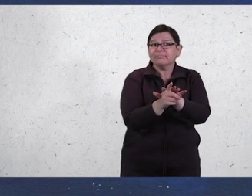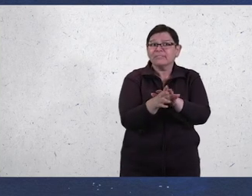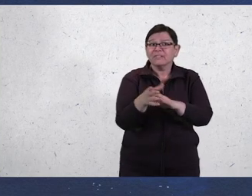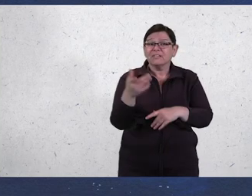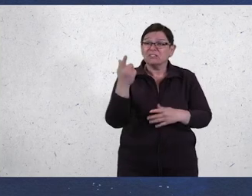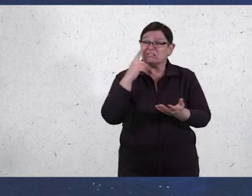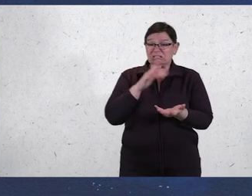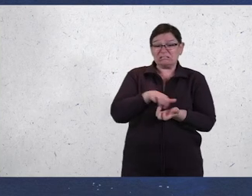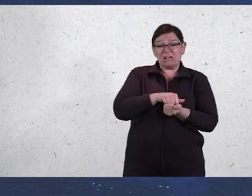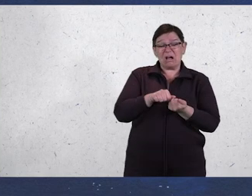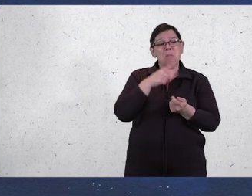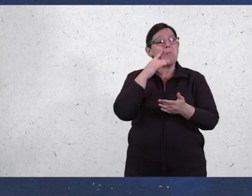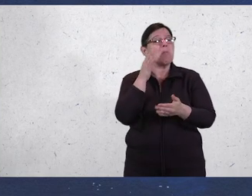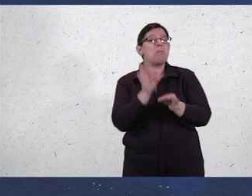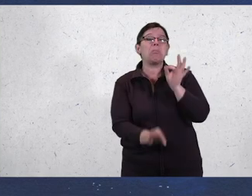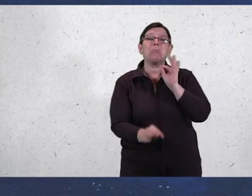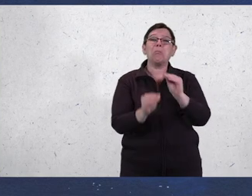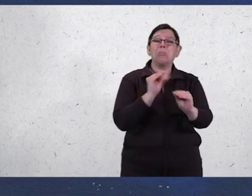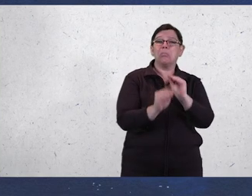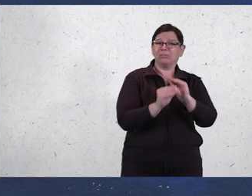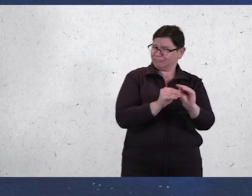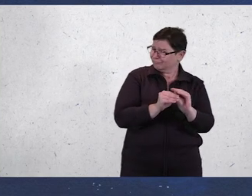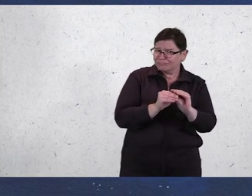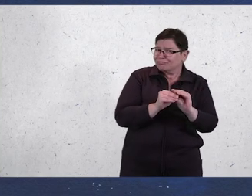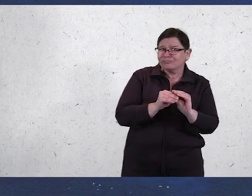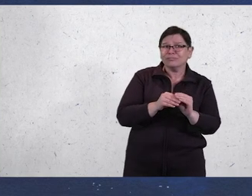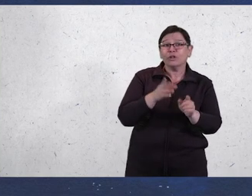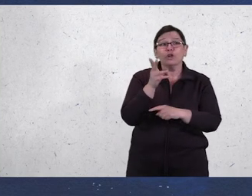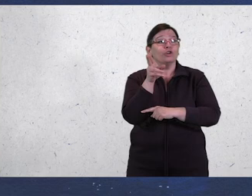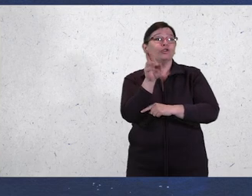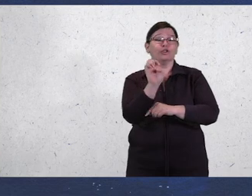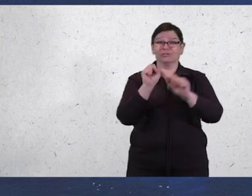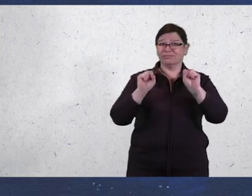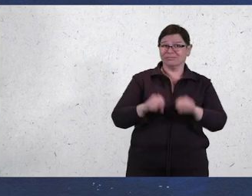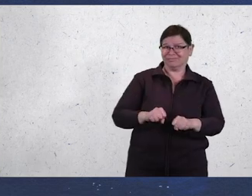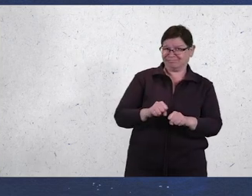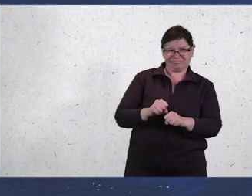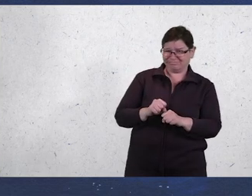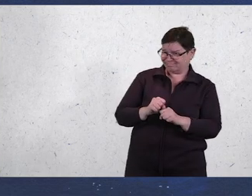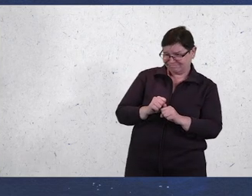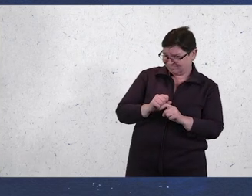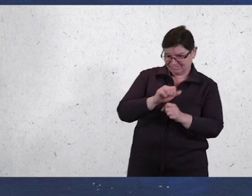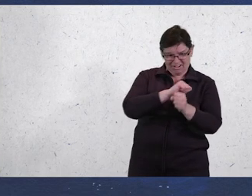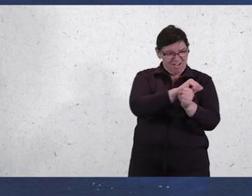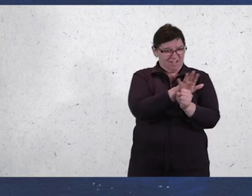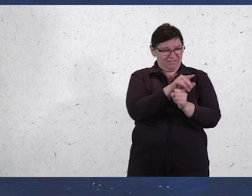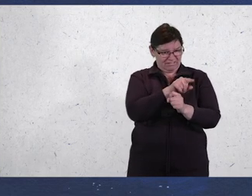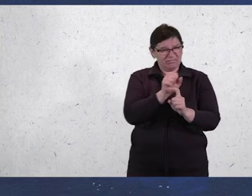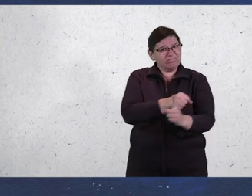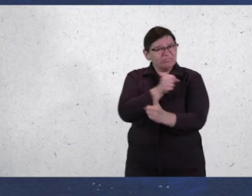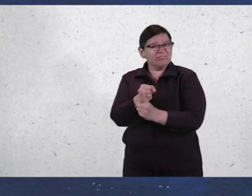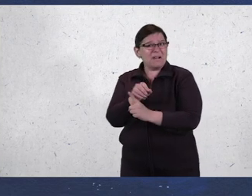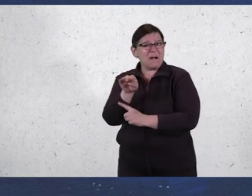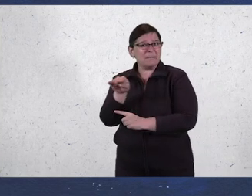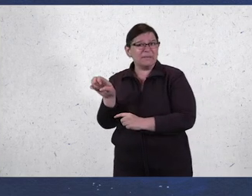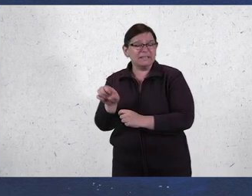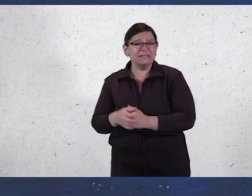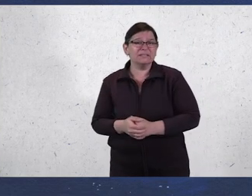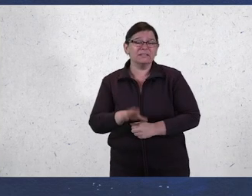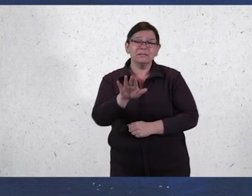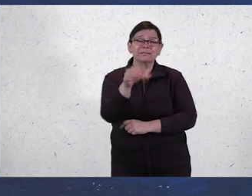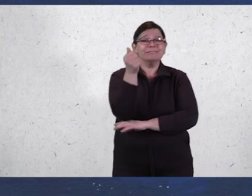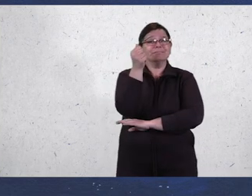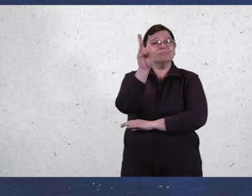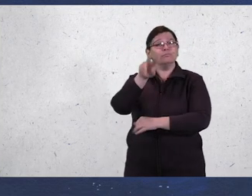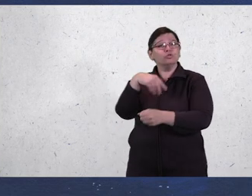over time. This type of damage is not simple or easy to treat. There is no fix or cure for long COVID